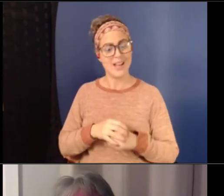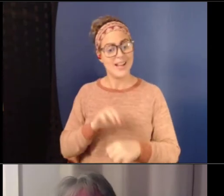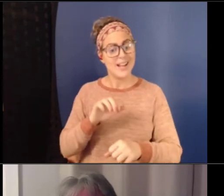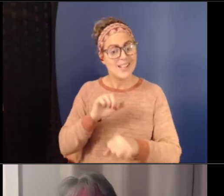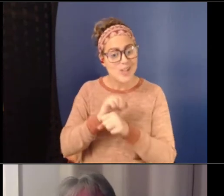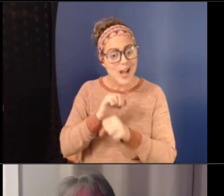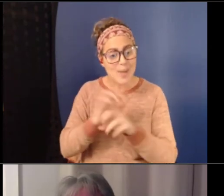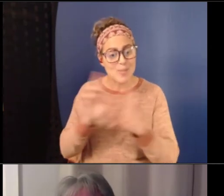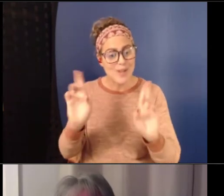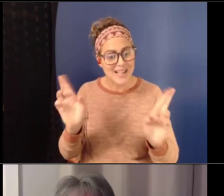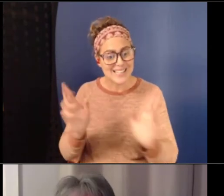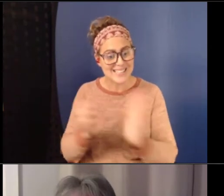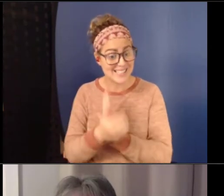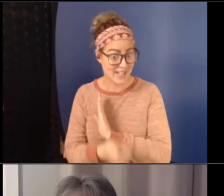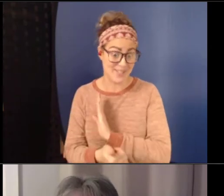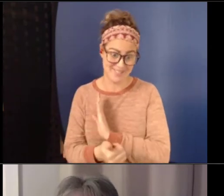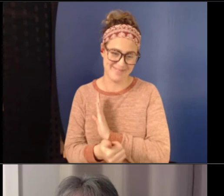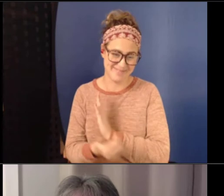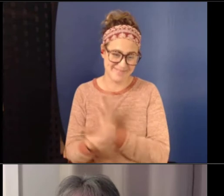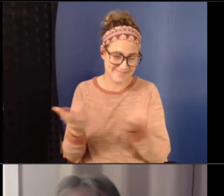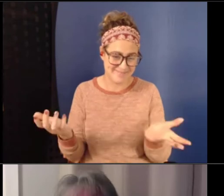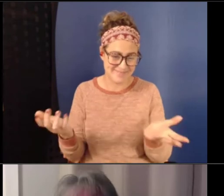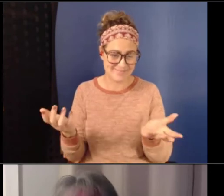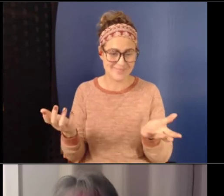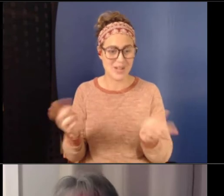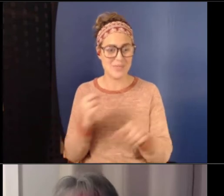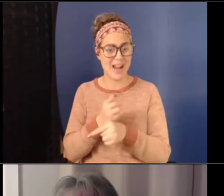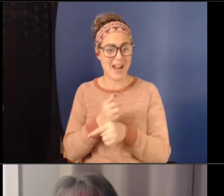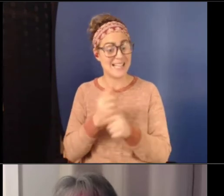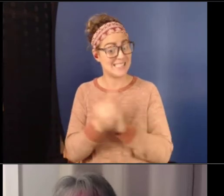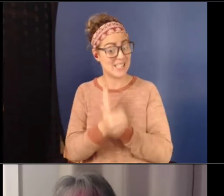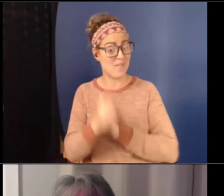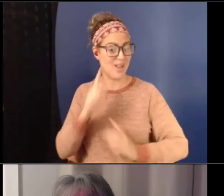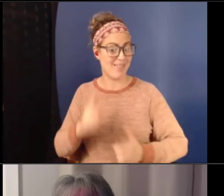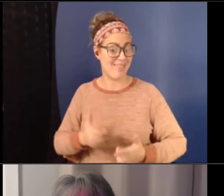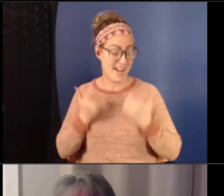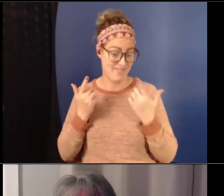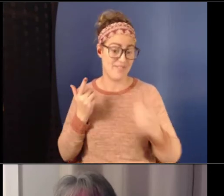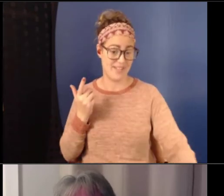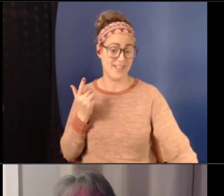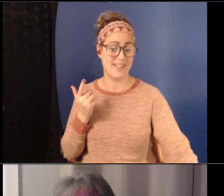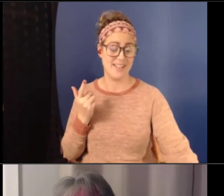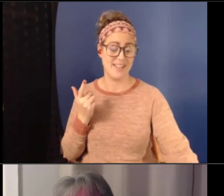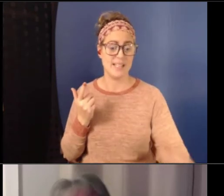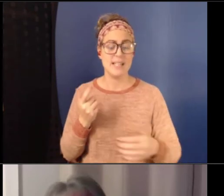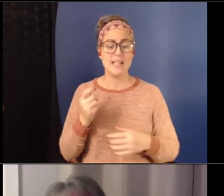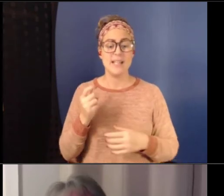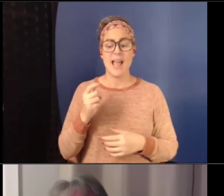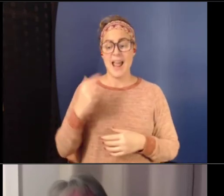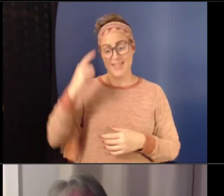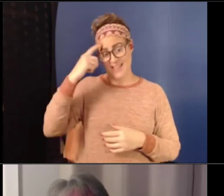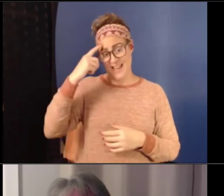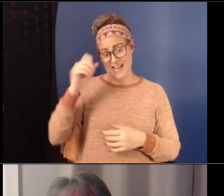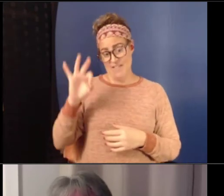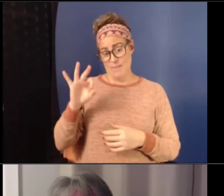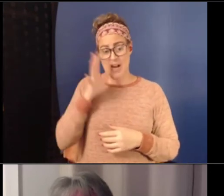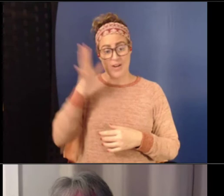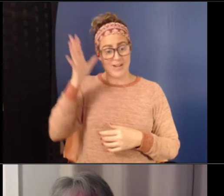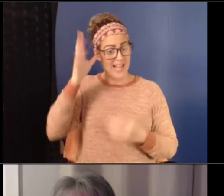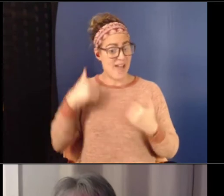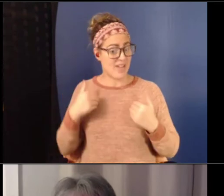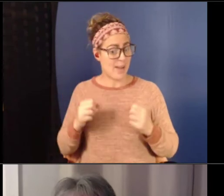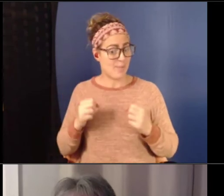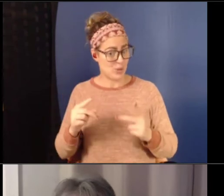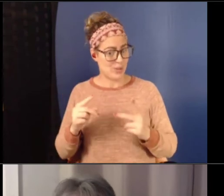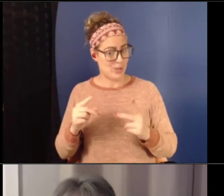else. It's, it's a skill for life. And I think if parents have an opportunity to express their,